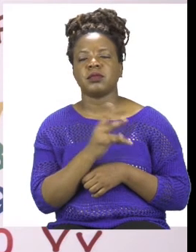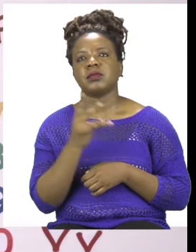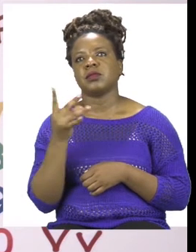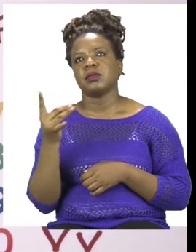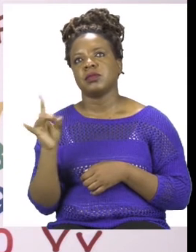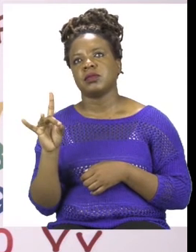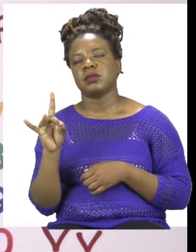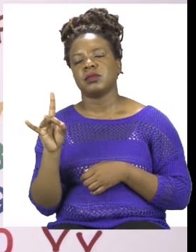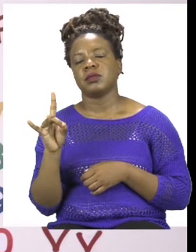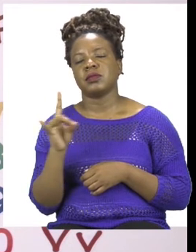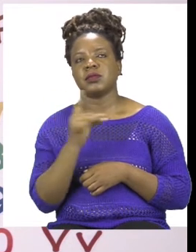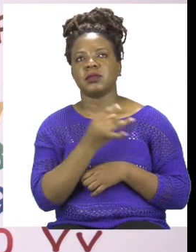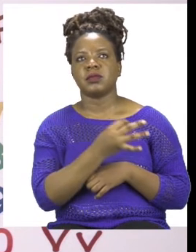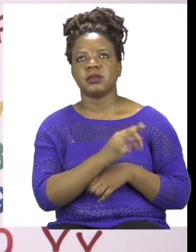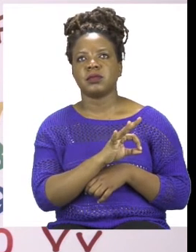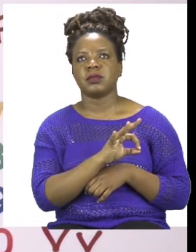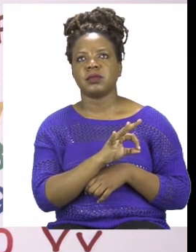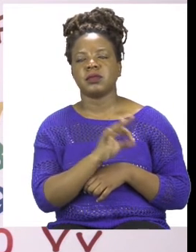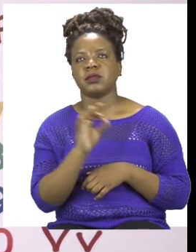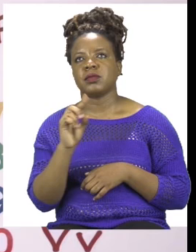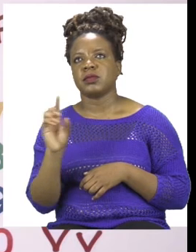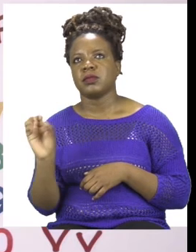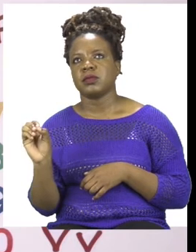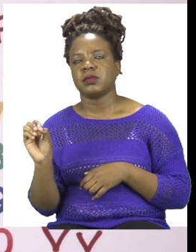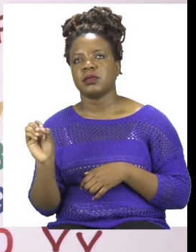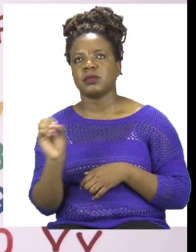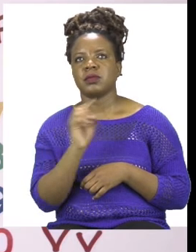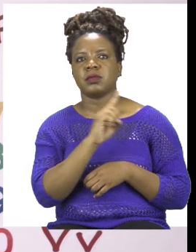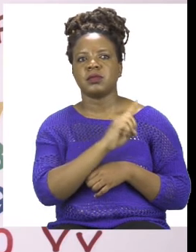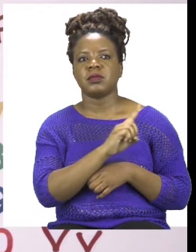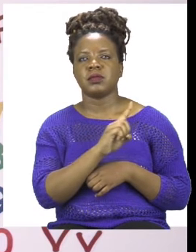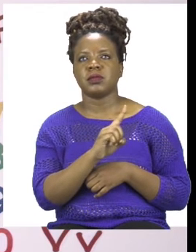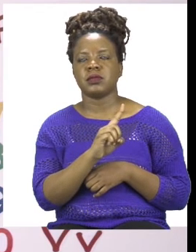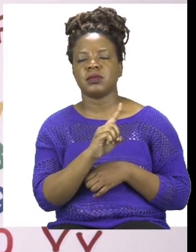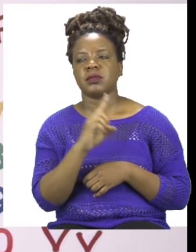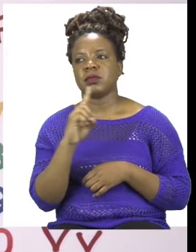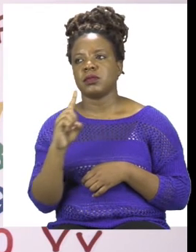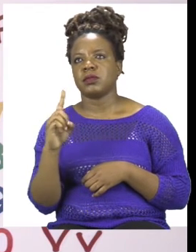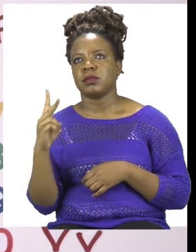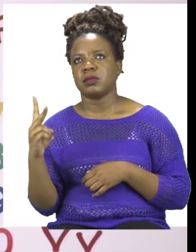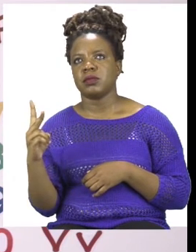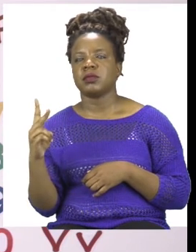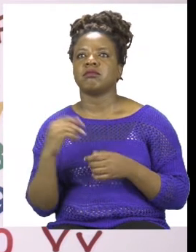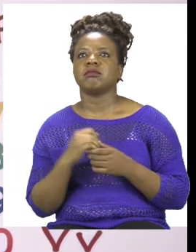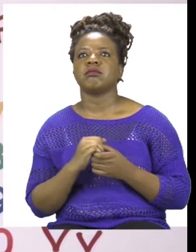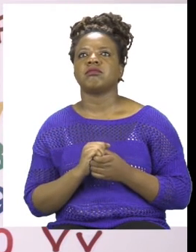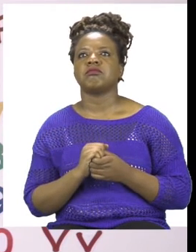8, 9, 10, 11, 12.